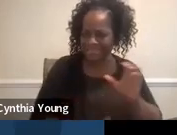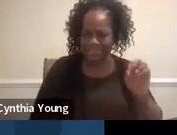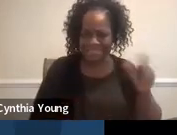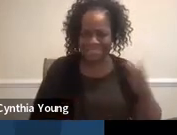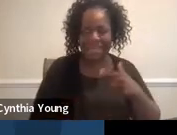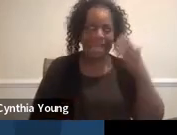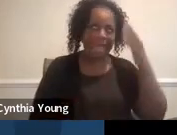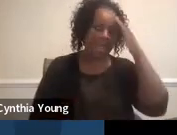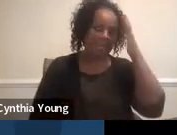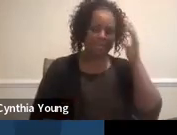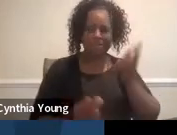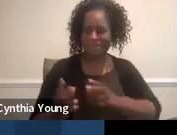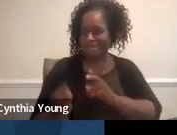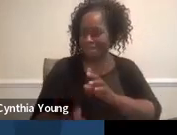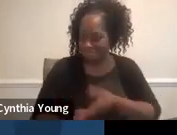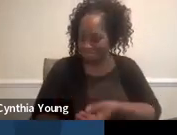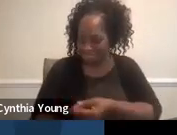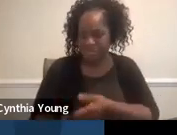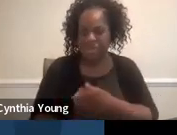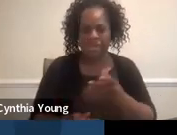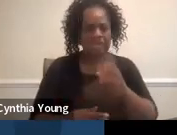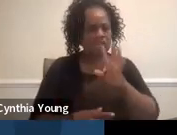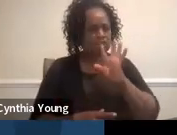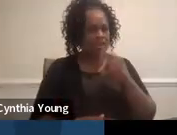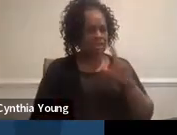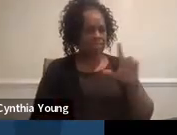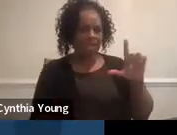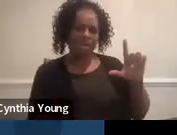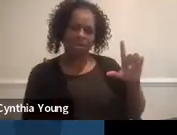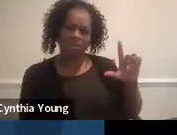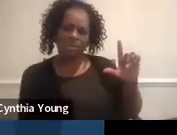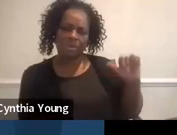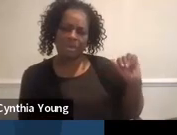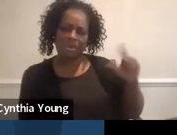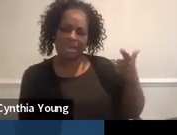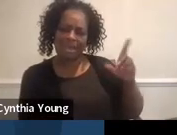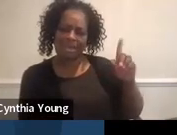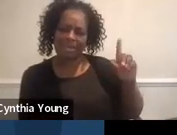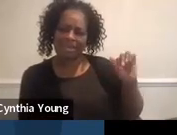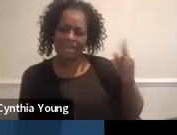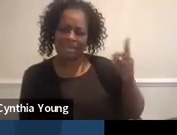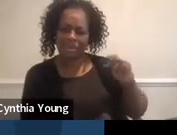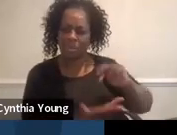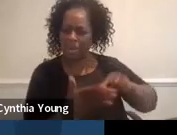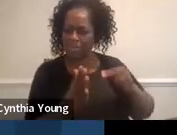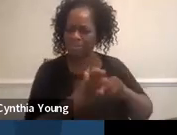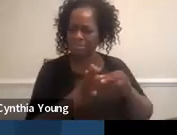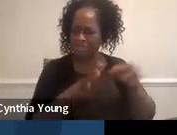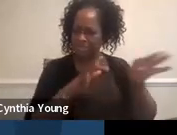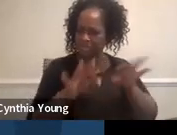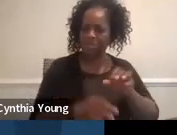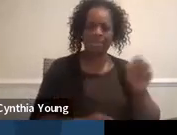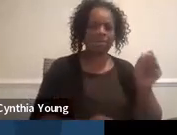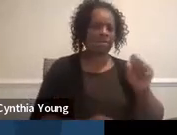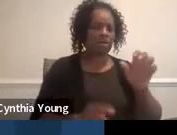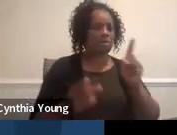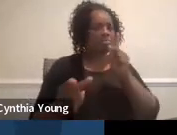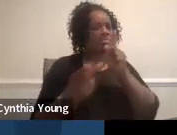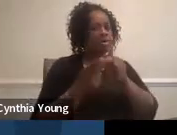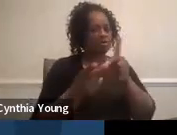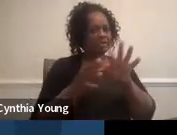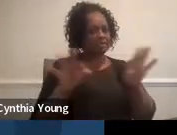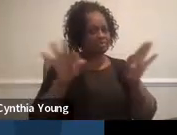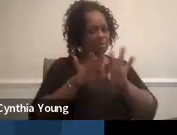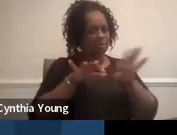I know. Um, did you talk about what lag data means? I did indeed. Okay, perfect. Thank you so